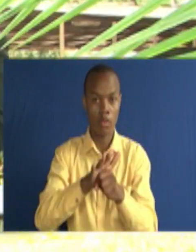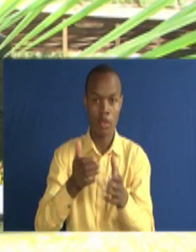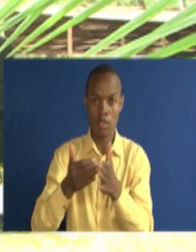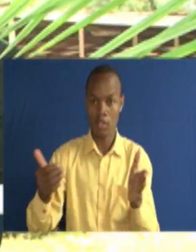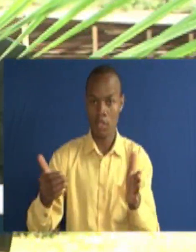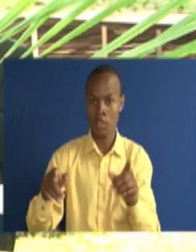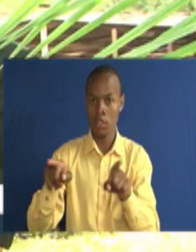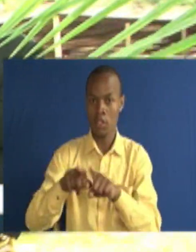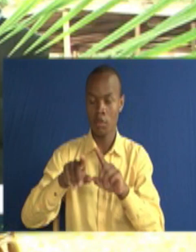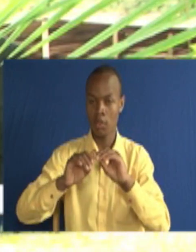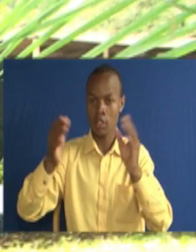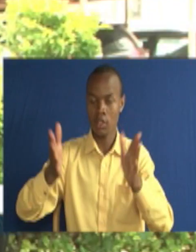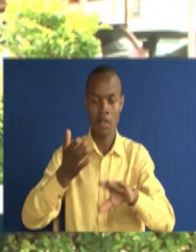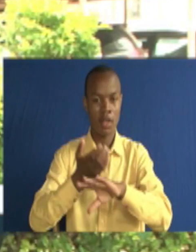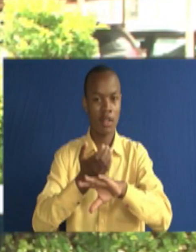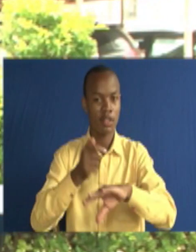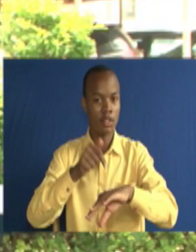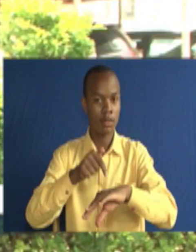teachers giving him a hard time.